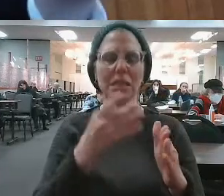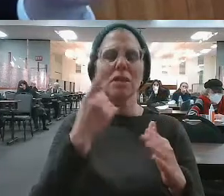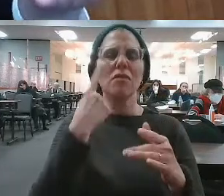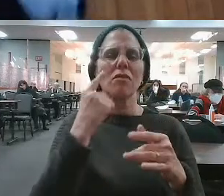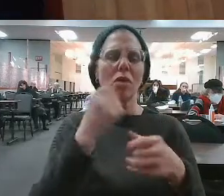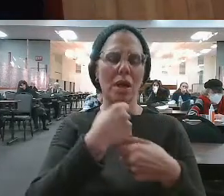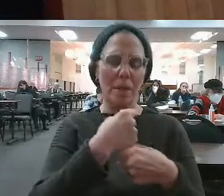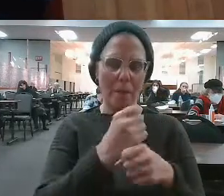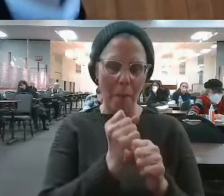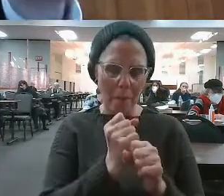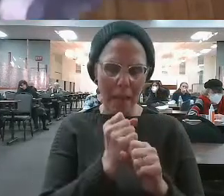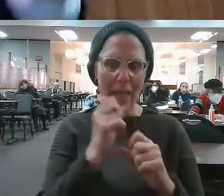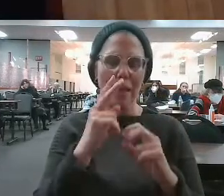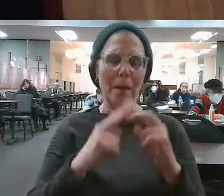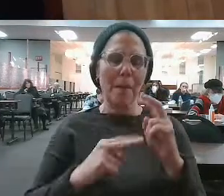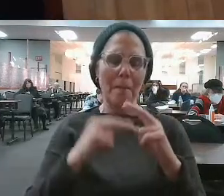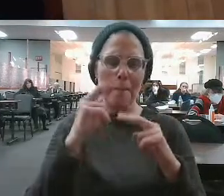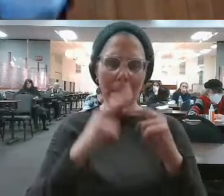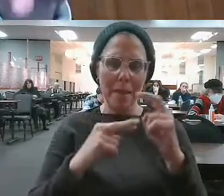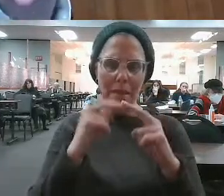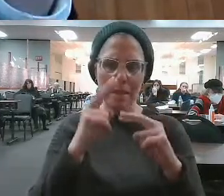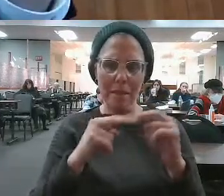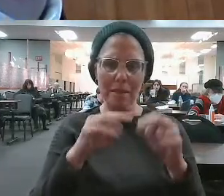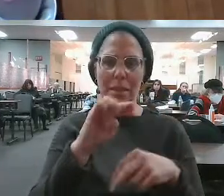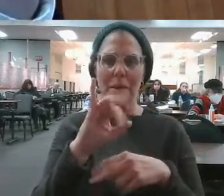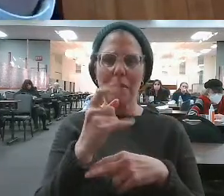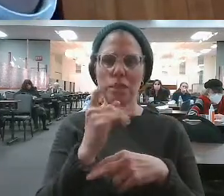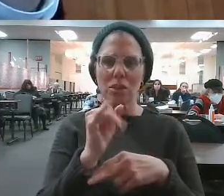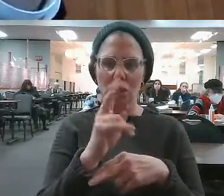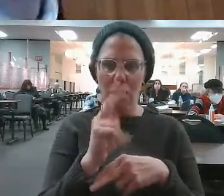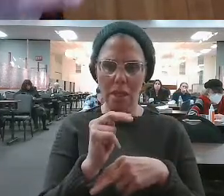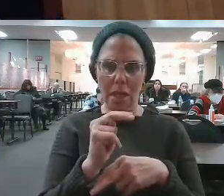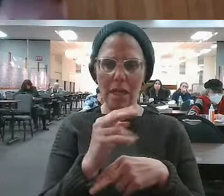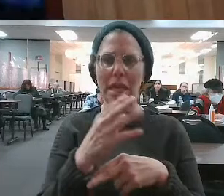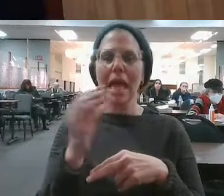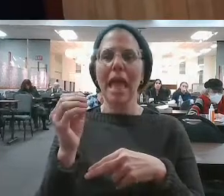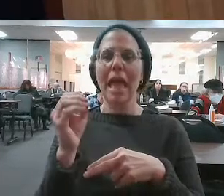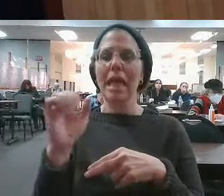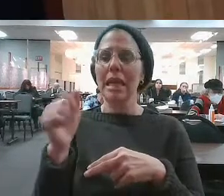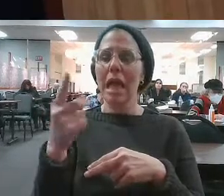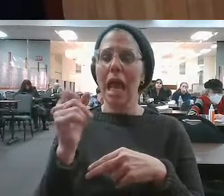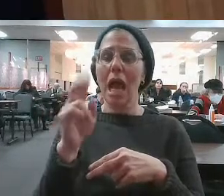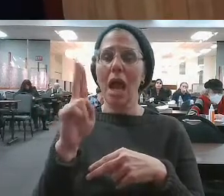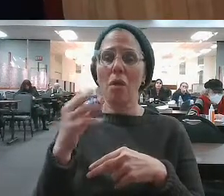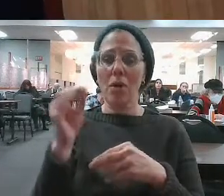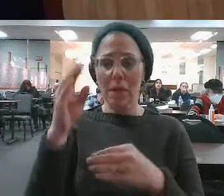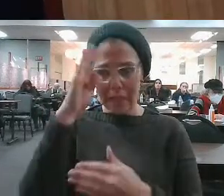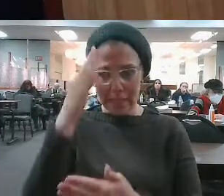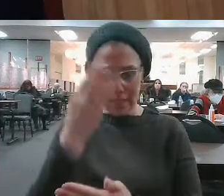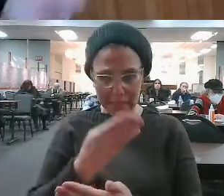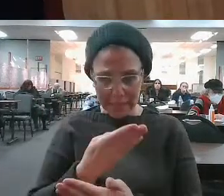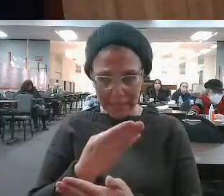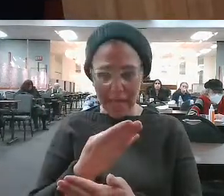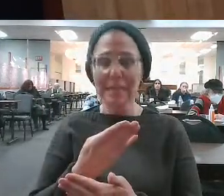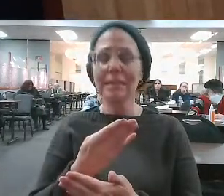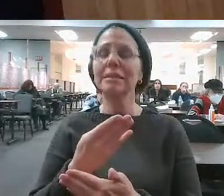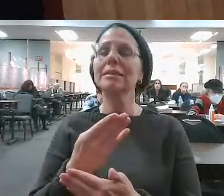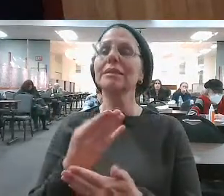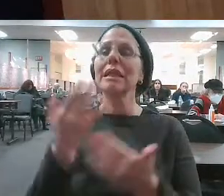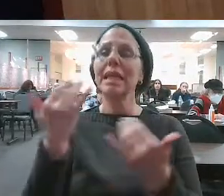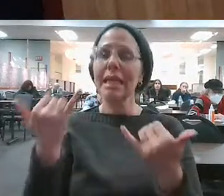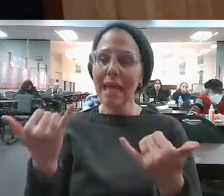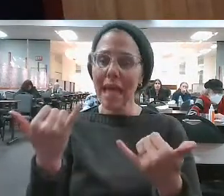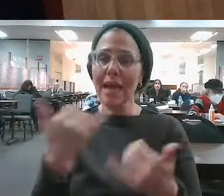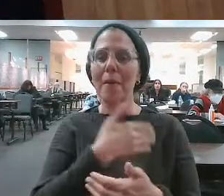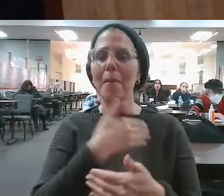creation, fabrication, construction of the B'is HaMikdash. Aaron and his sons are inducted into the